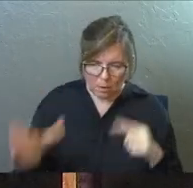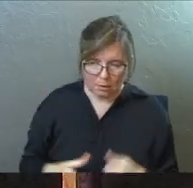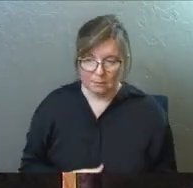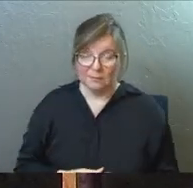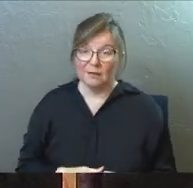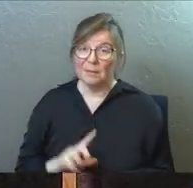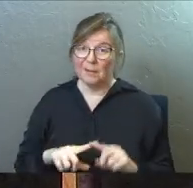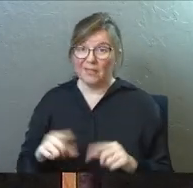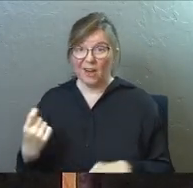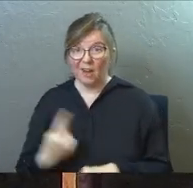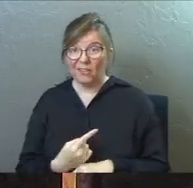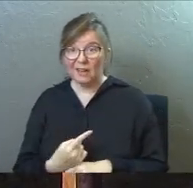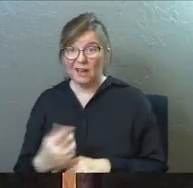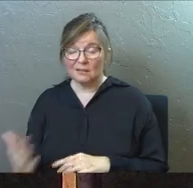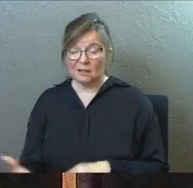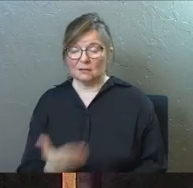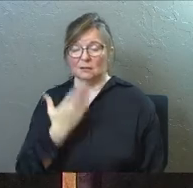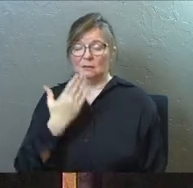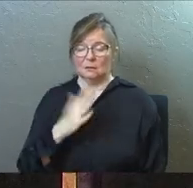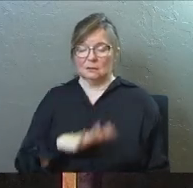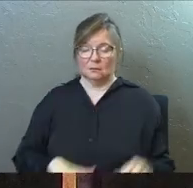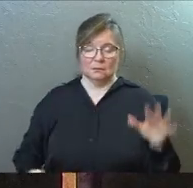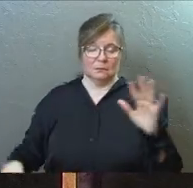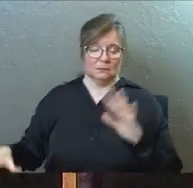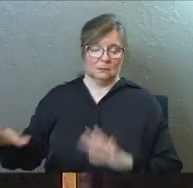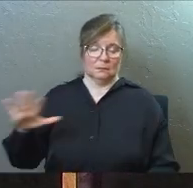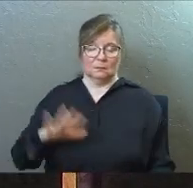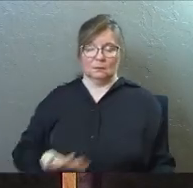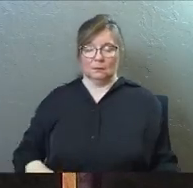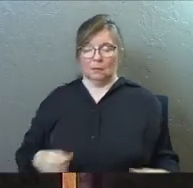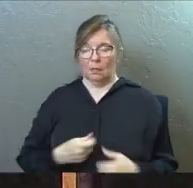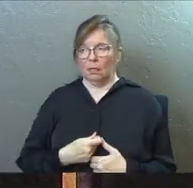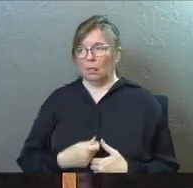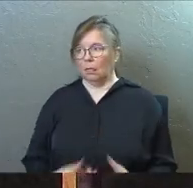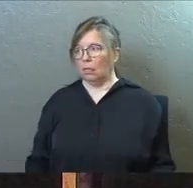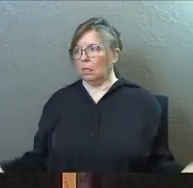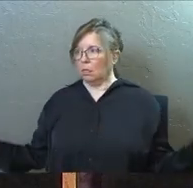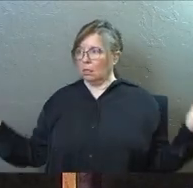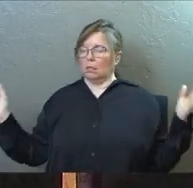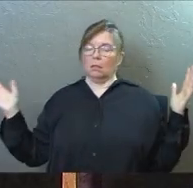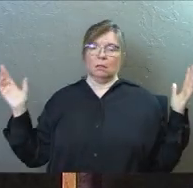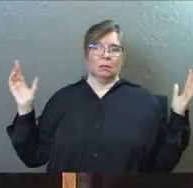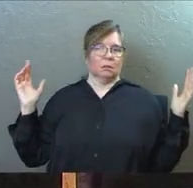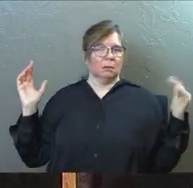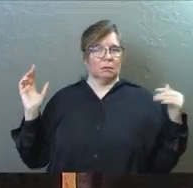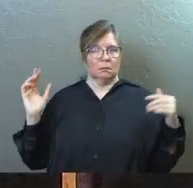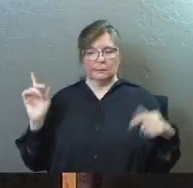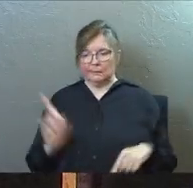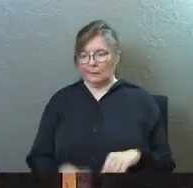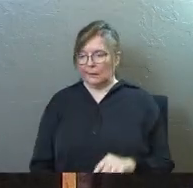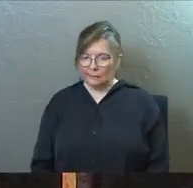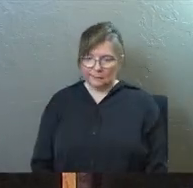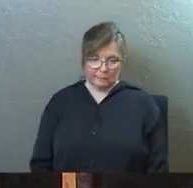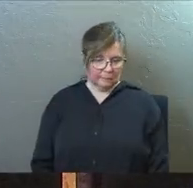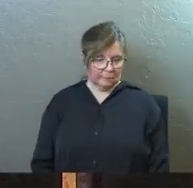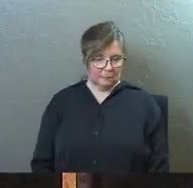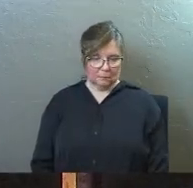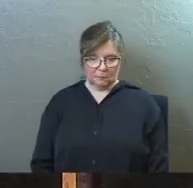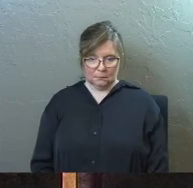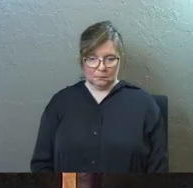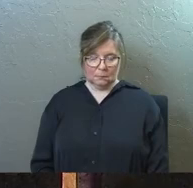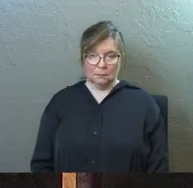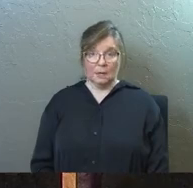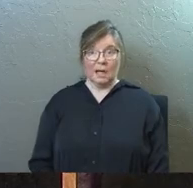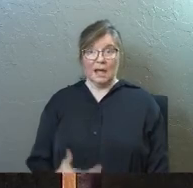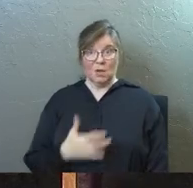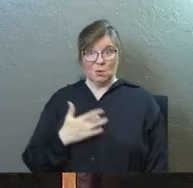But man, there's other days that come along. And you just feel lost. Just feel lost. And